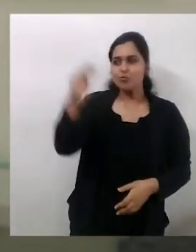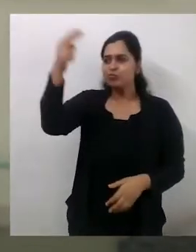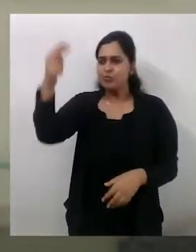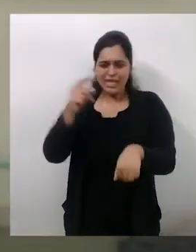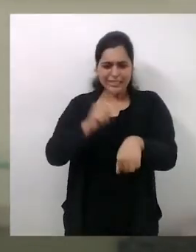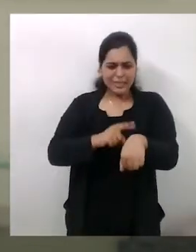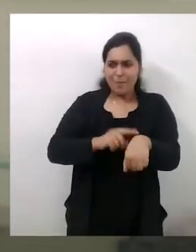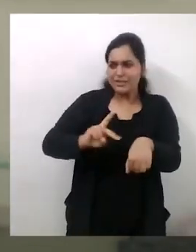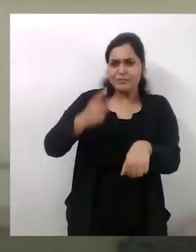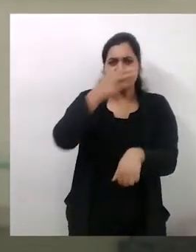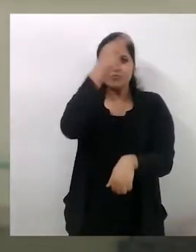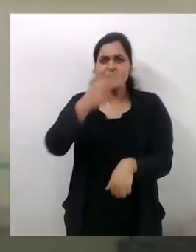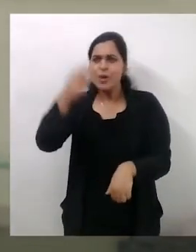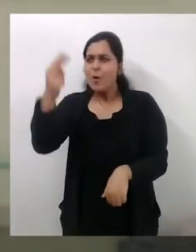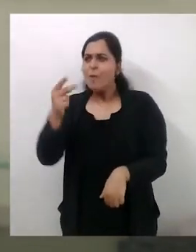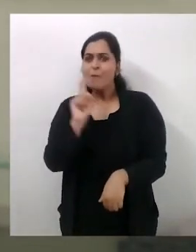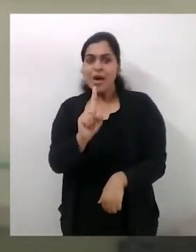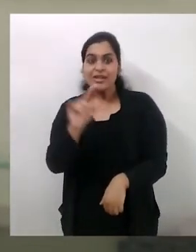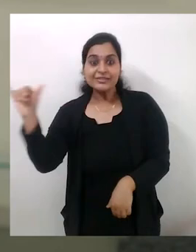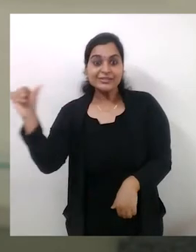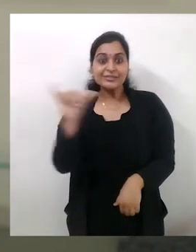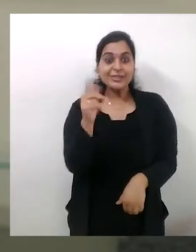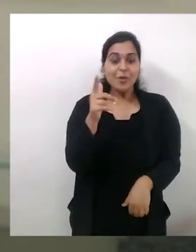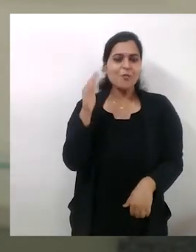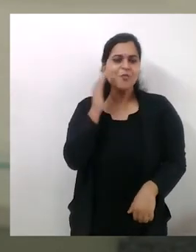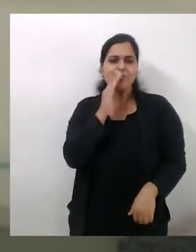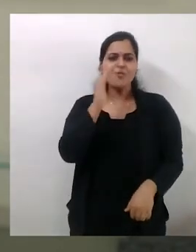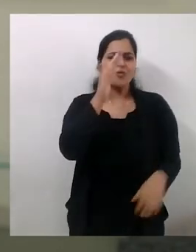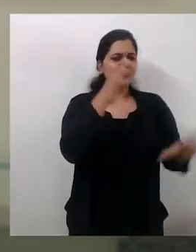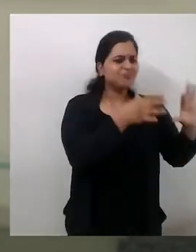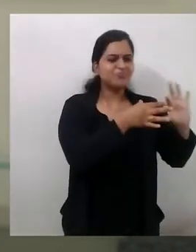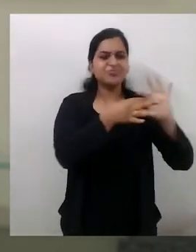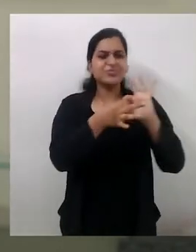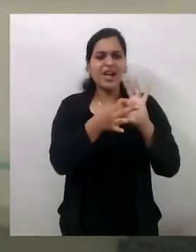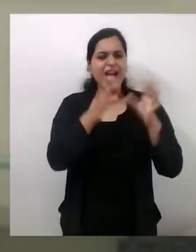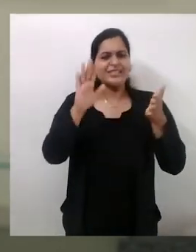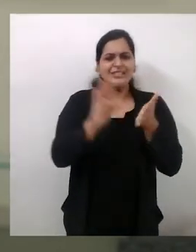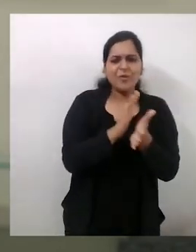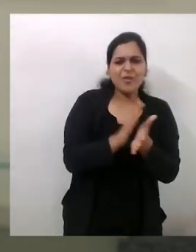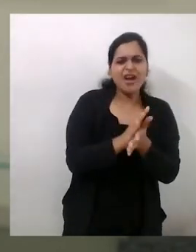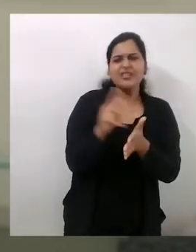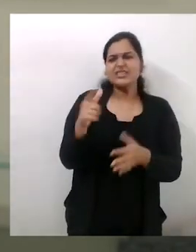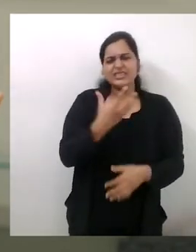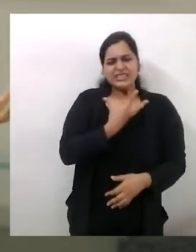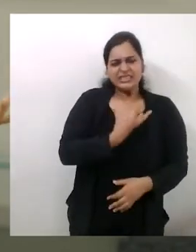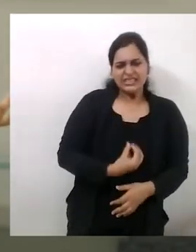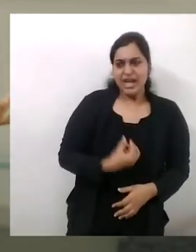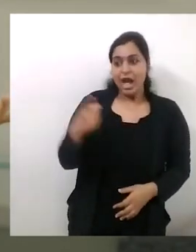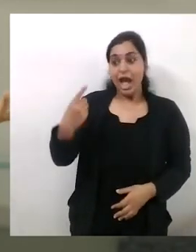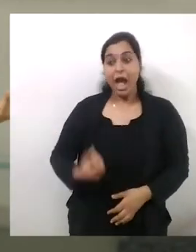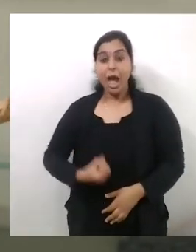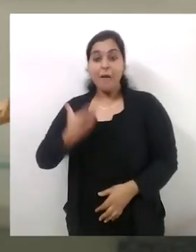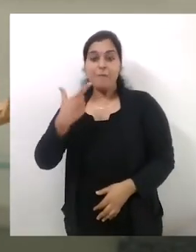and distinct spaces that use music to tell us their own stories of celebration and mourning, joy